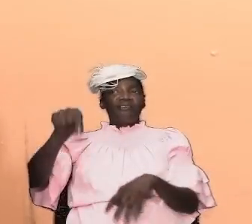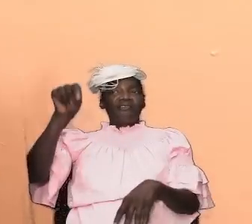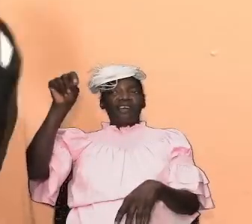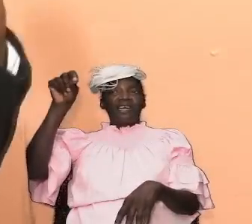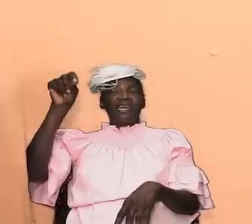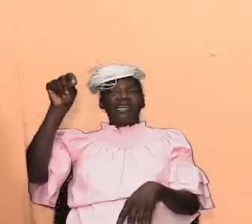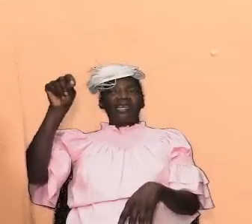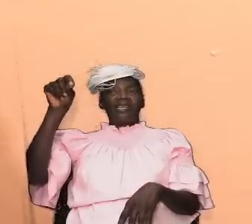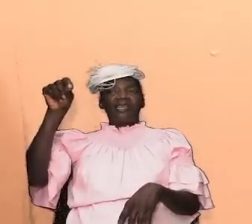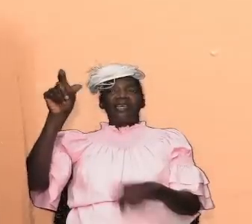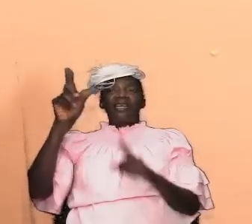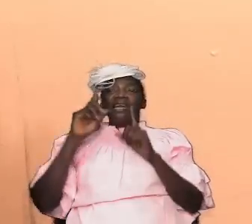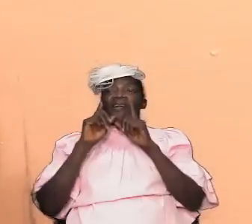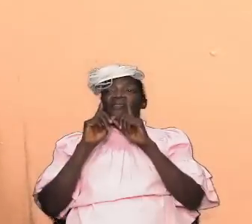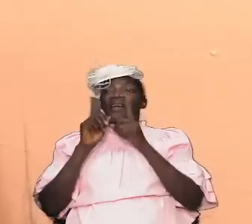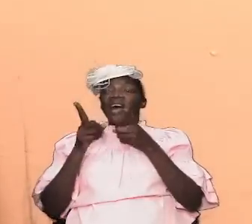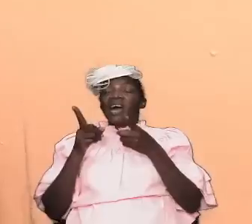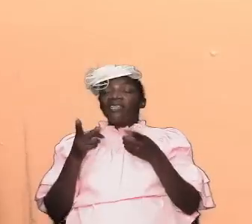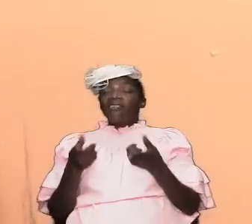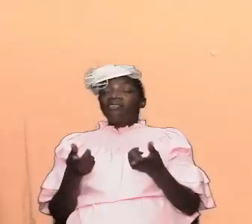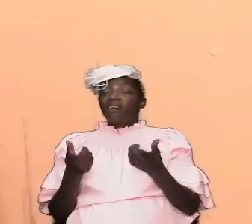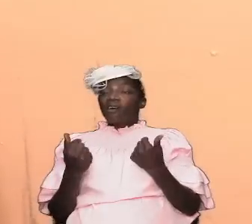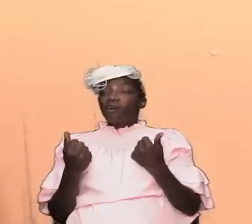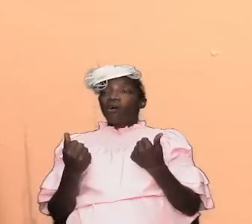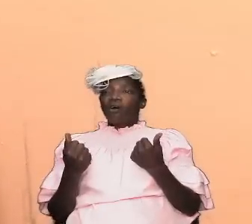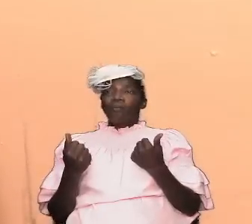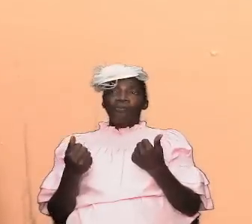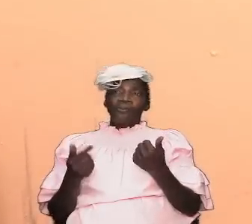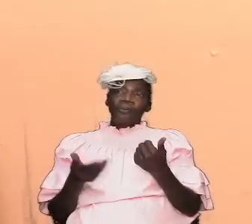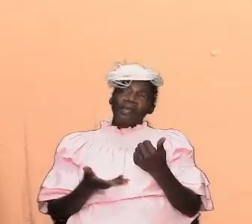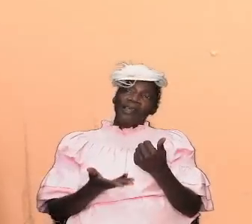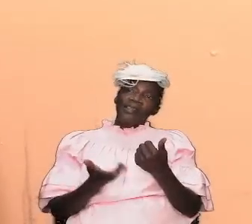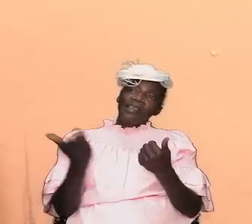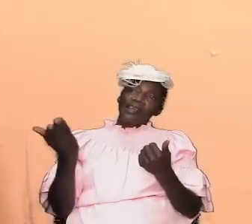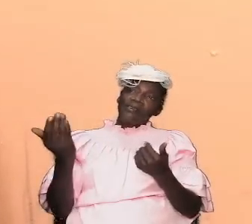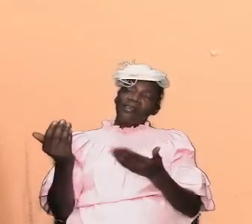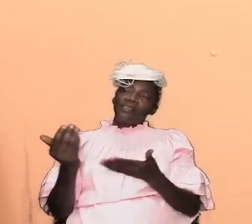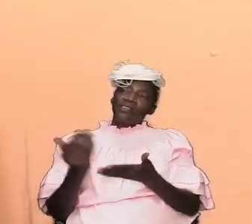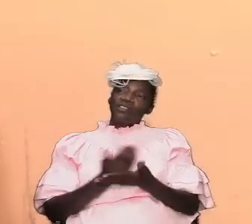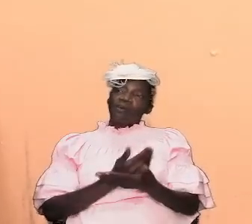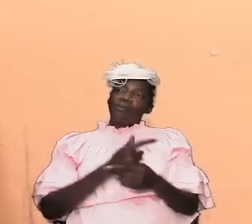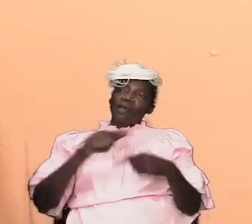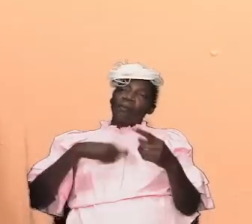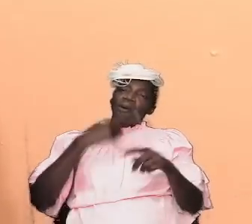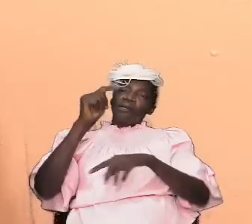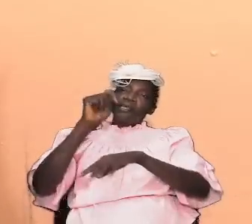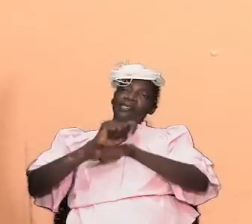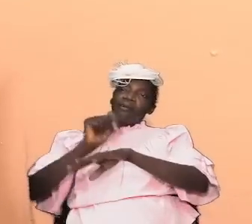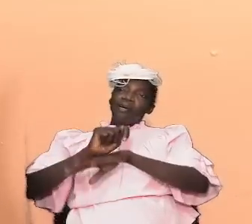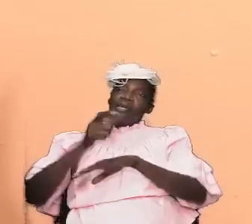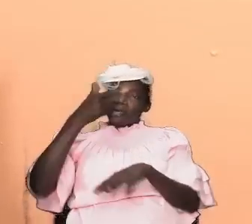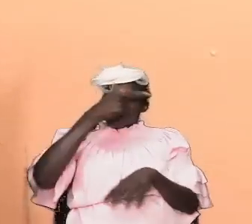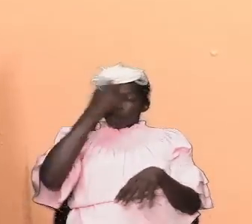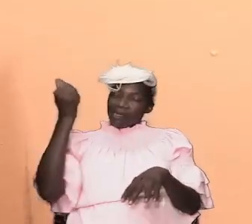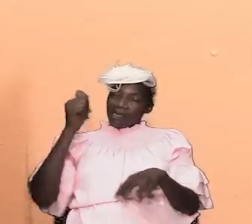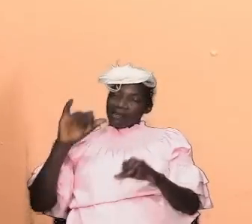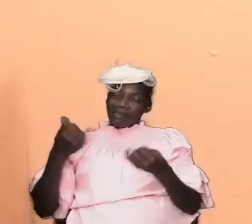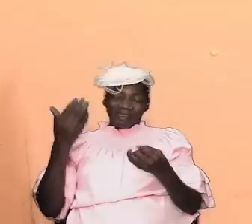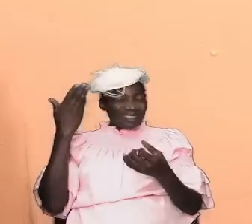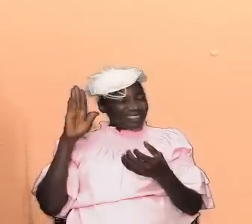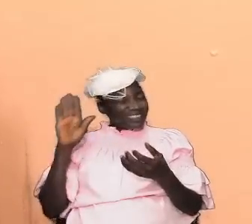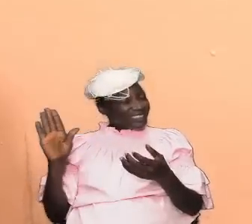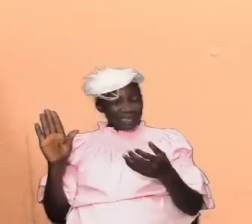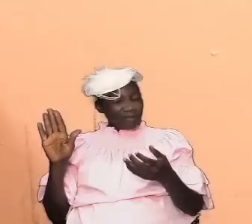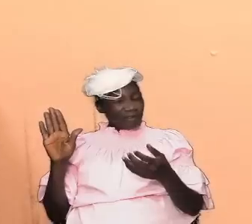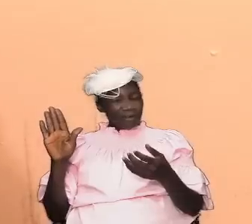that the answers emerge there is something about the tabernacle that because we just didn't know